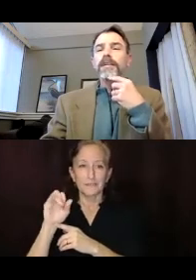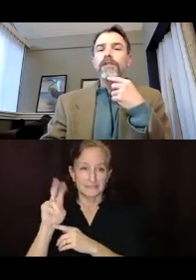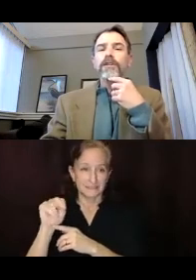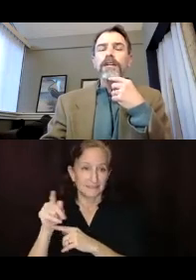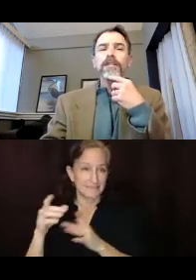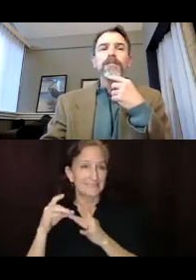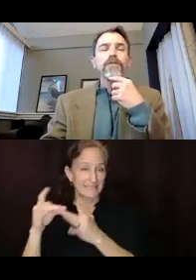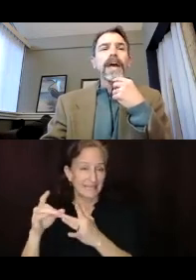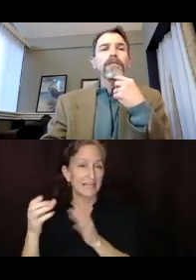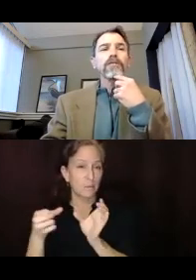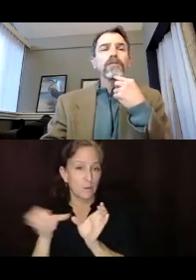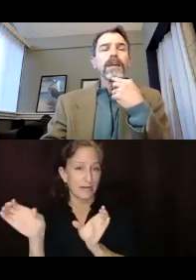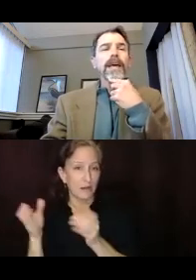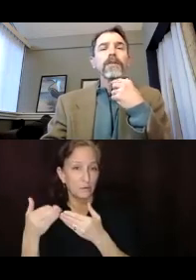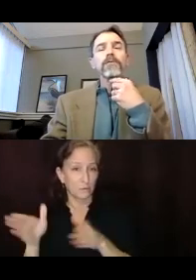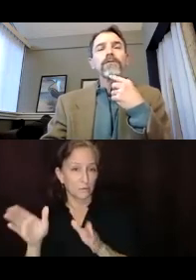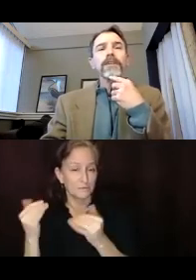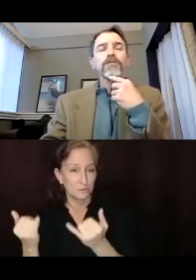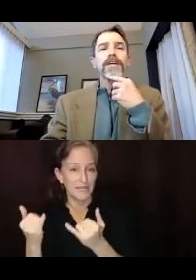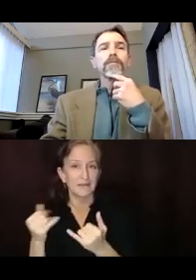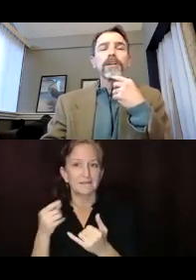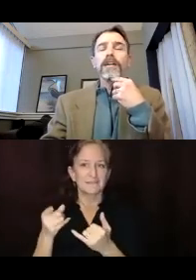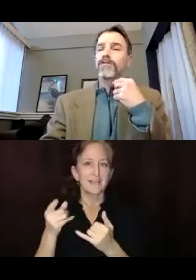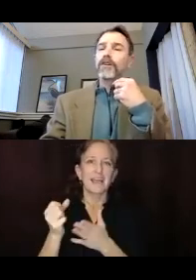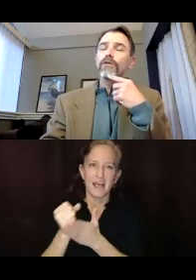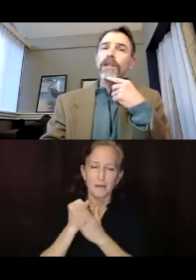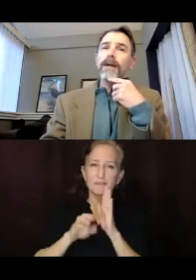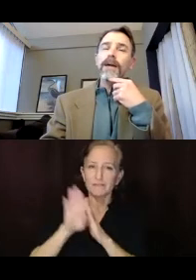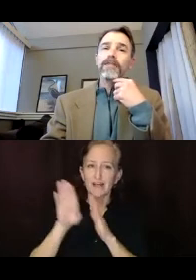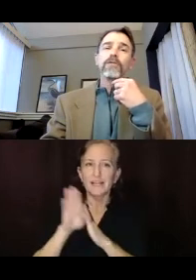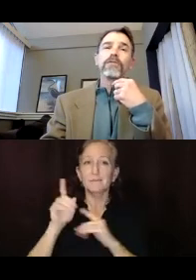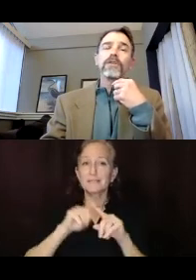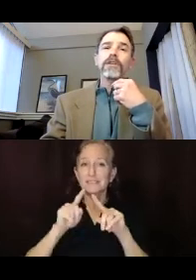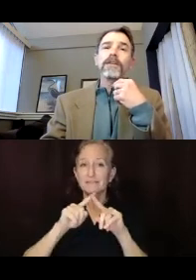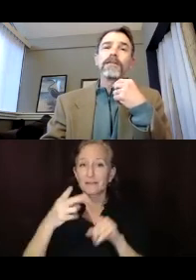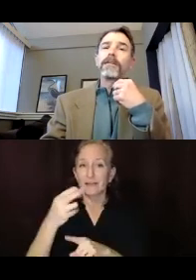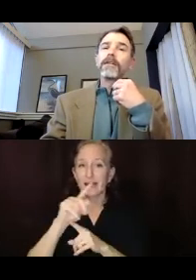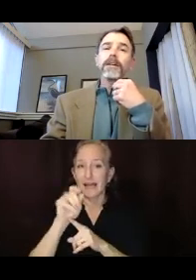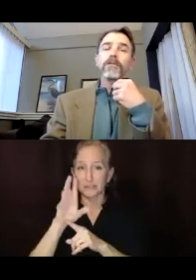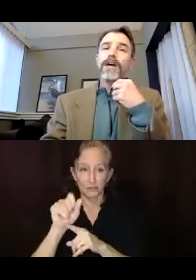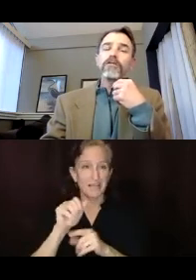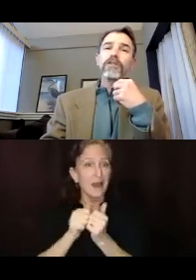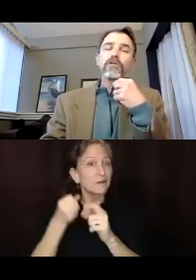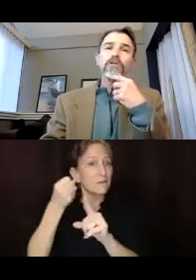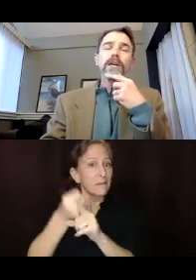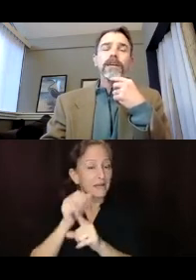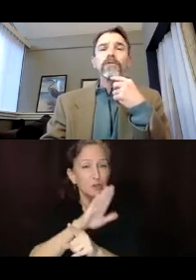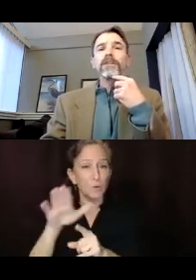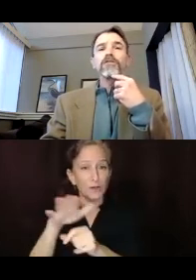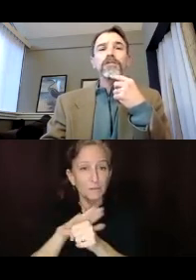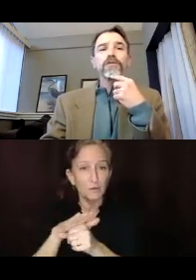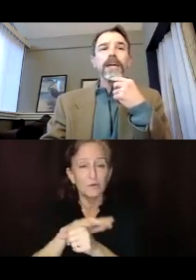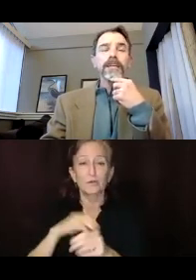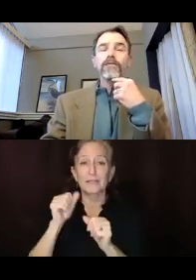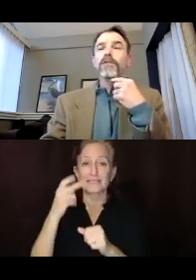begin to look at these different hazards and how they will affect your neighborhood. And you can overlap hazards. So, you can look at liquefaction and earthquake in